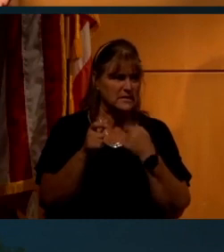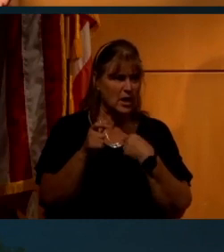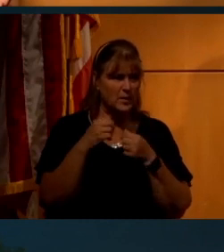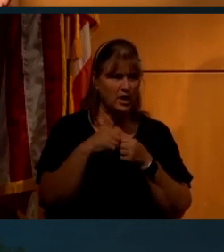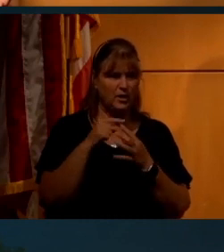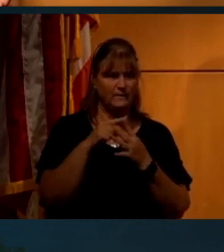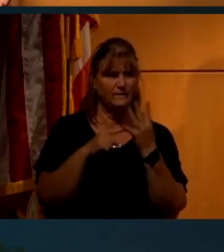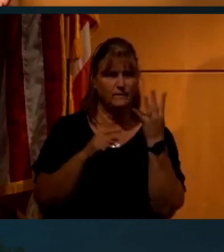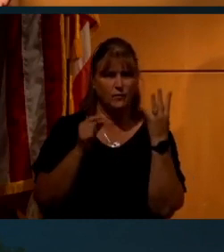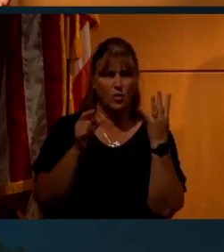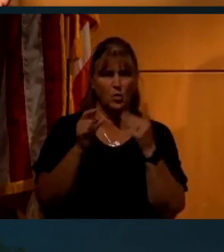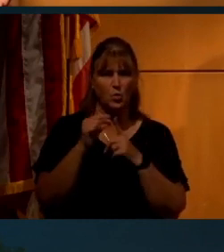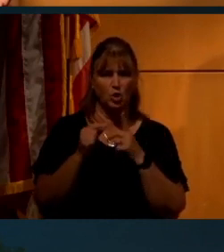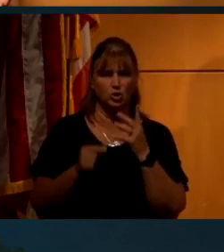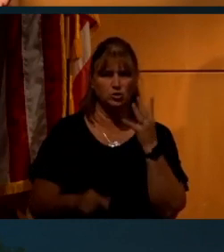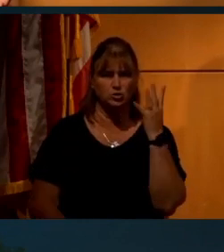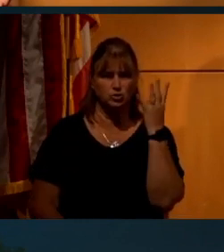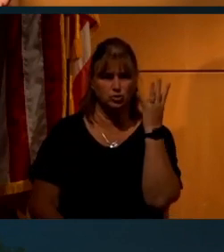in four words?